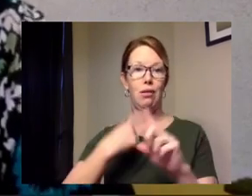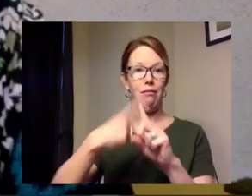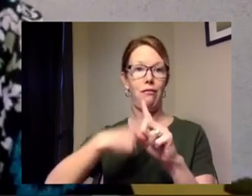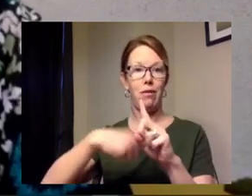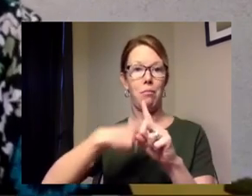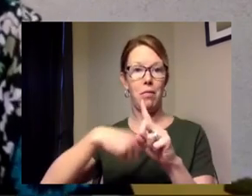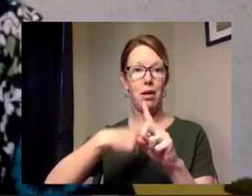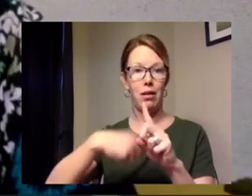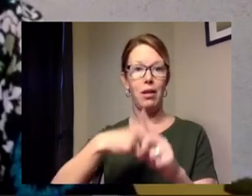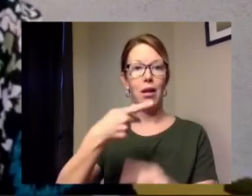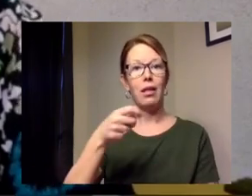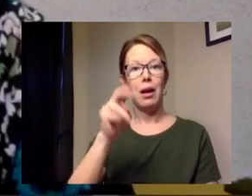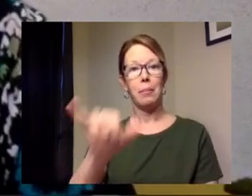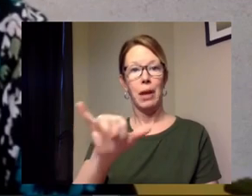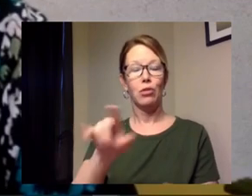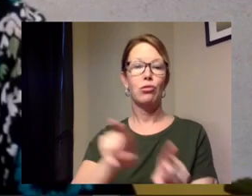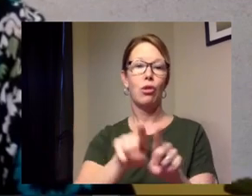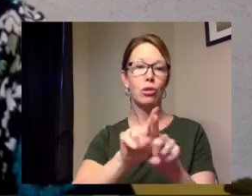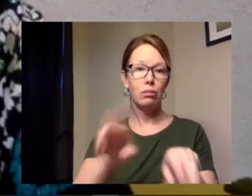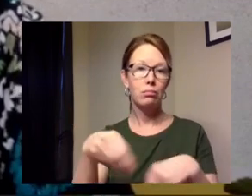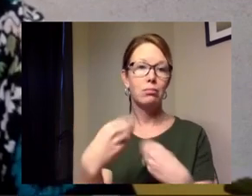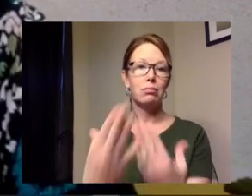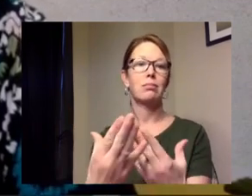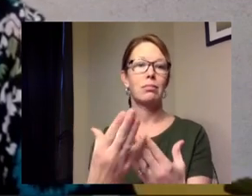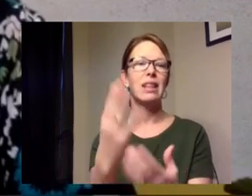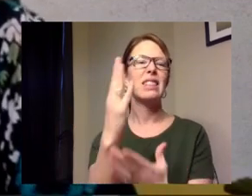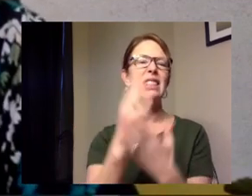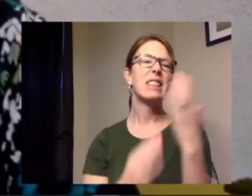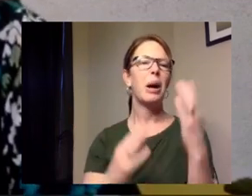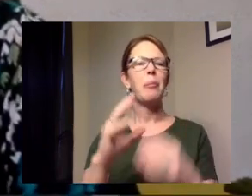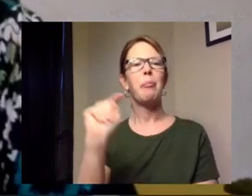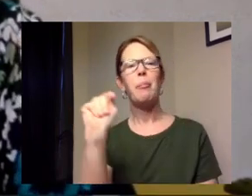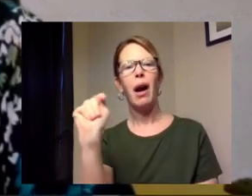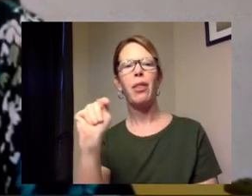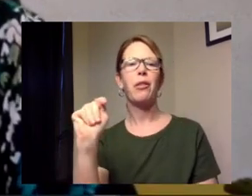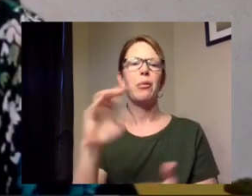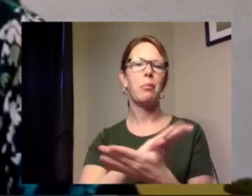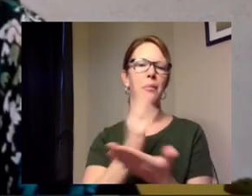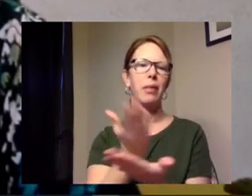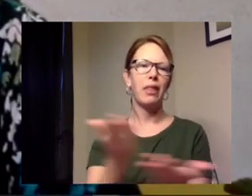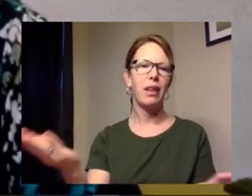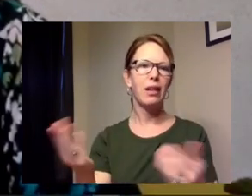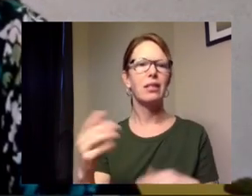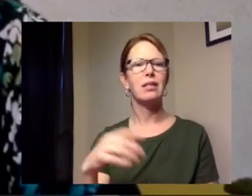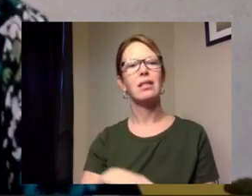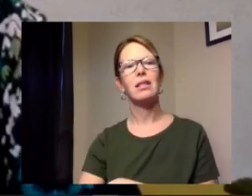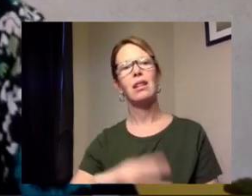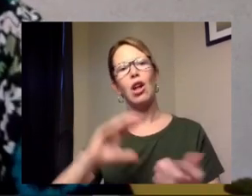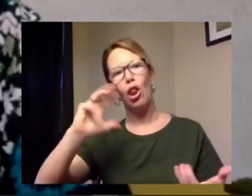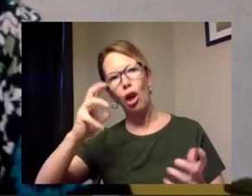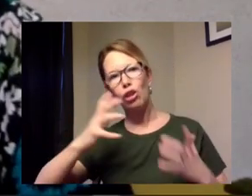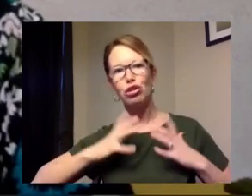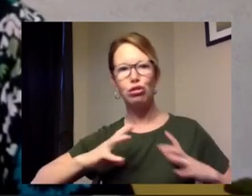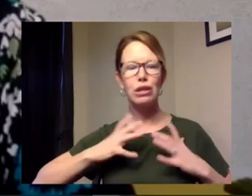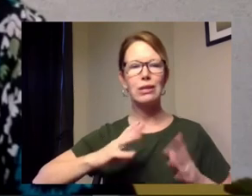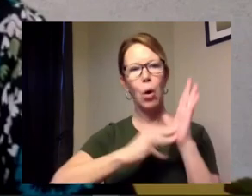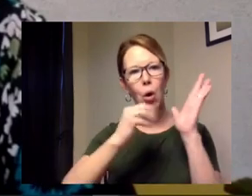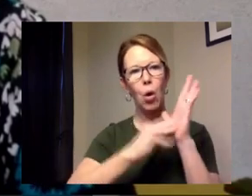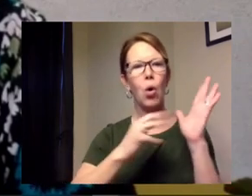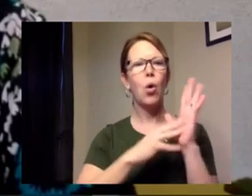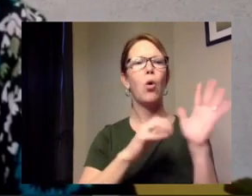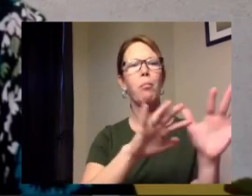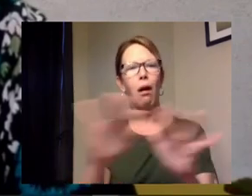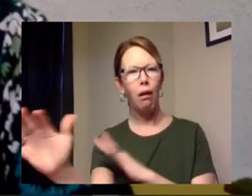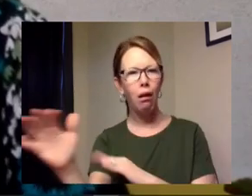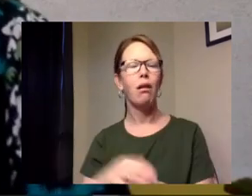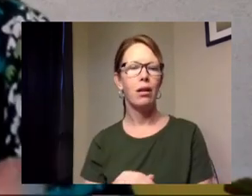pantry also distributes certain toiletry items paper products and laundry detergent um so that's something